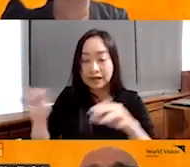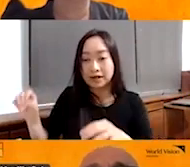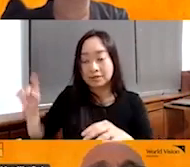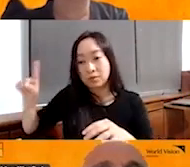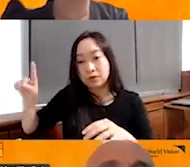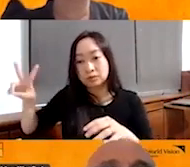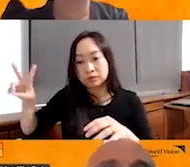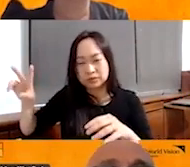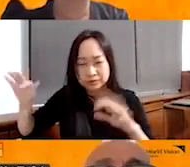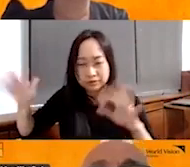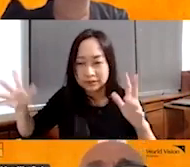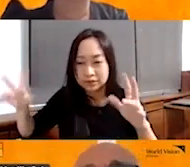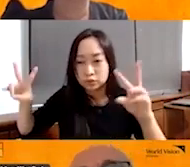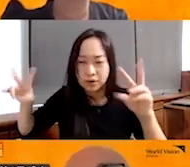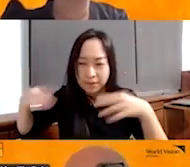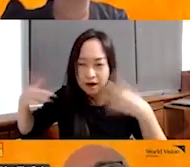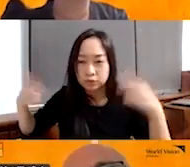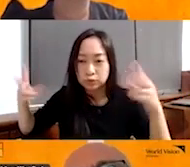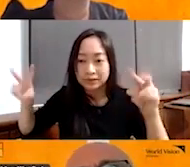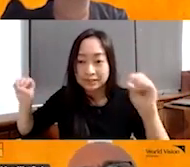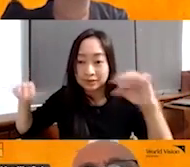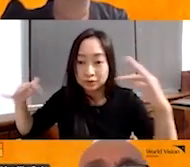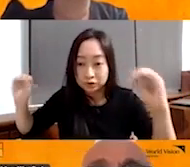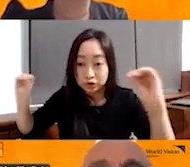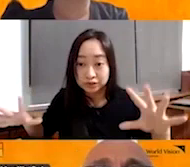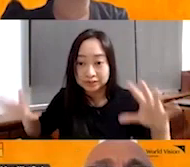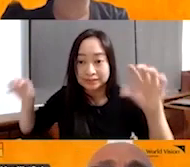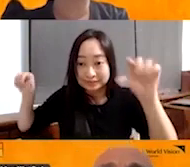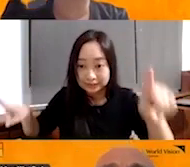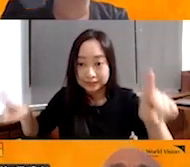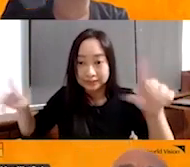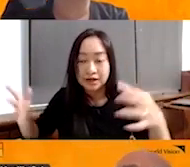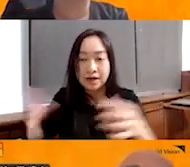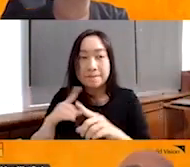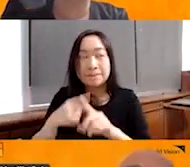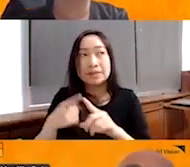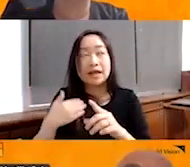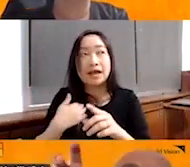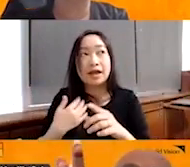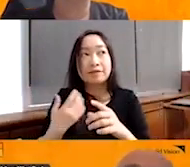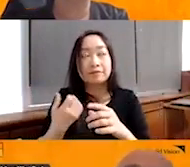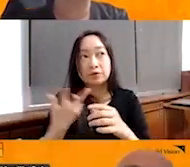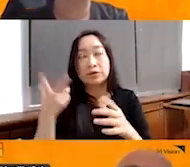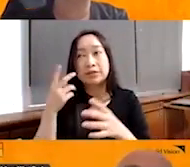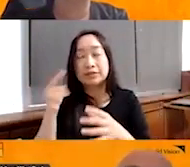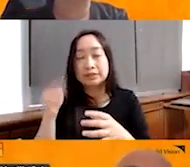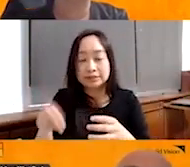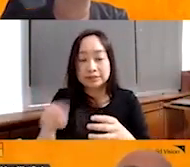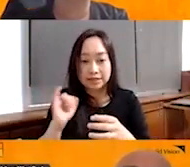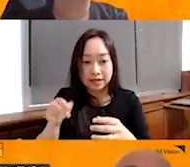one, but they have also several needs. The high school